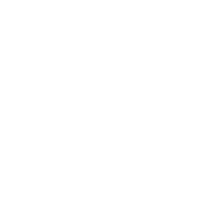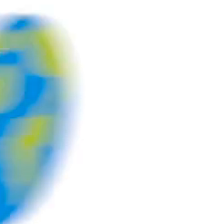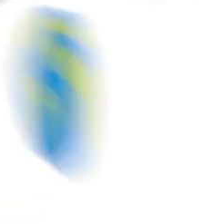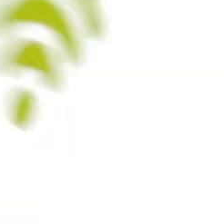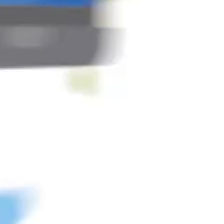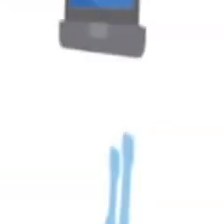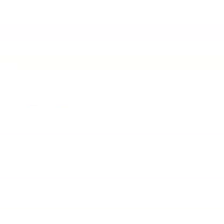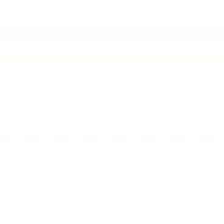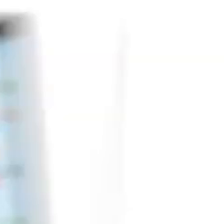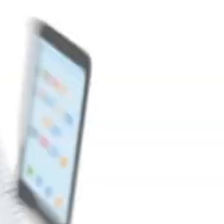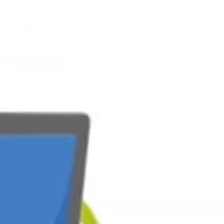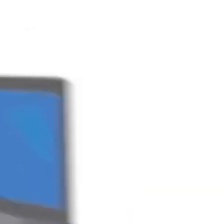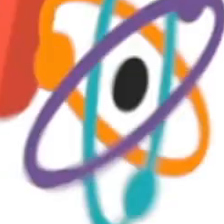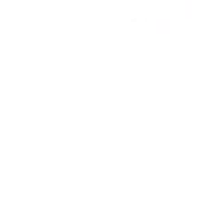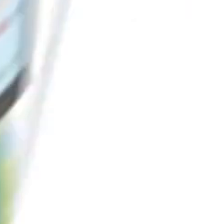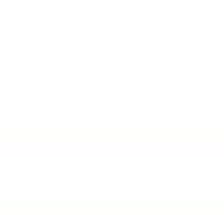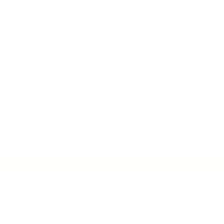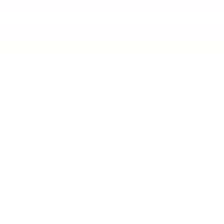Bye.